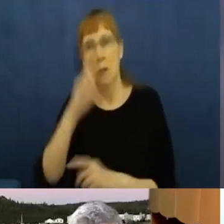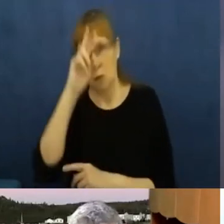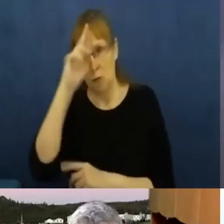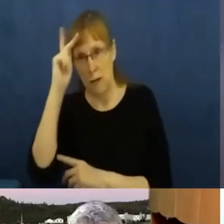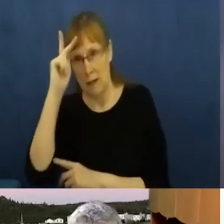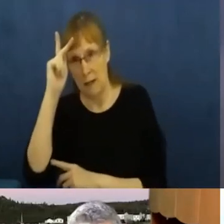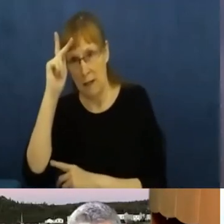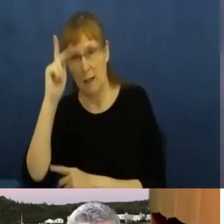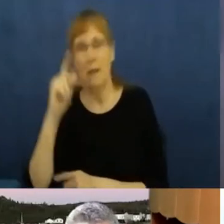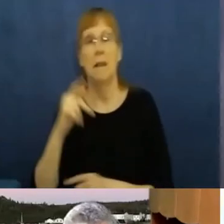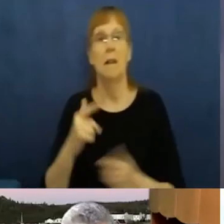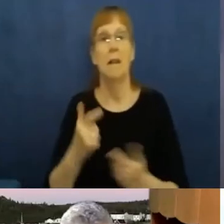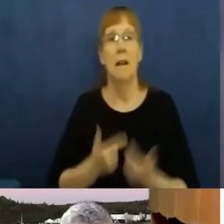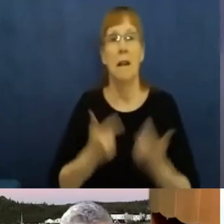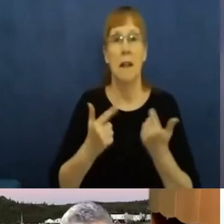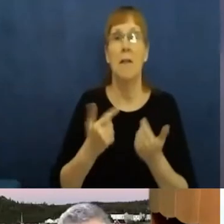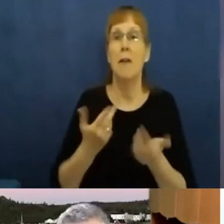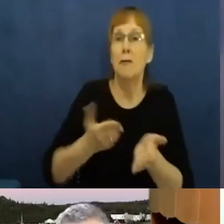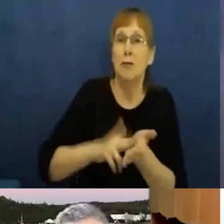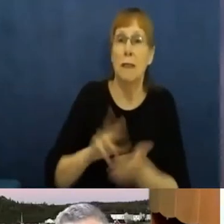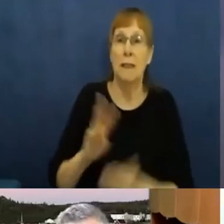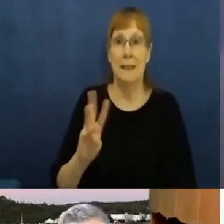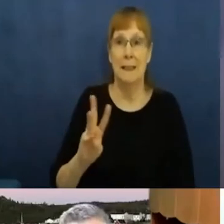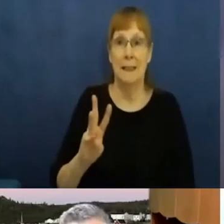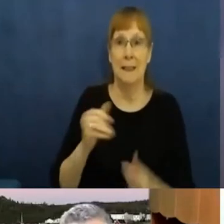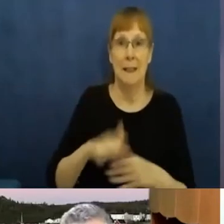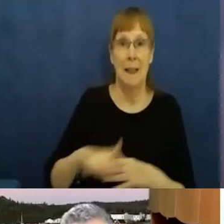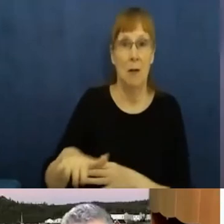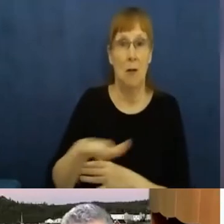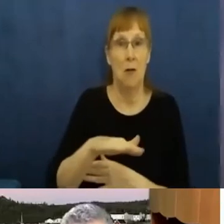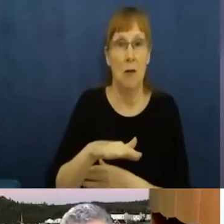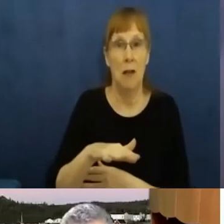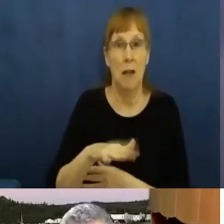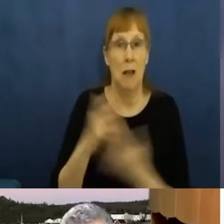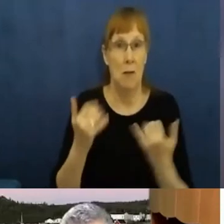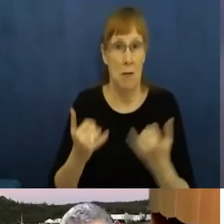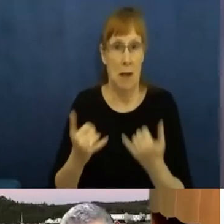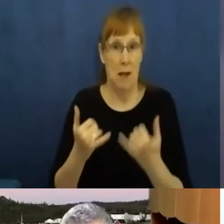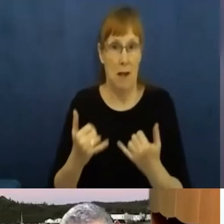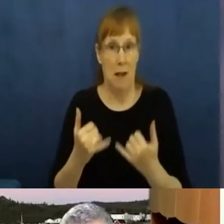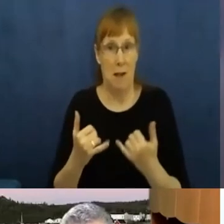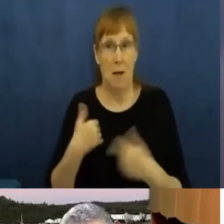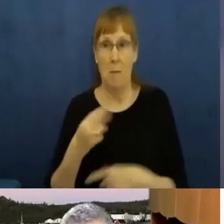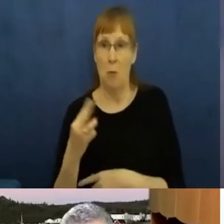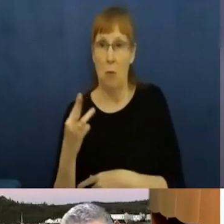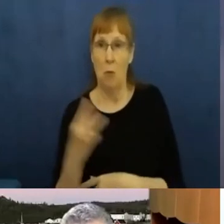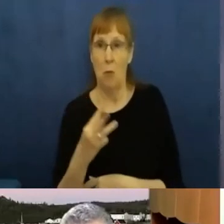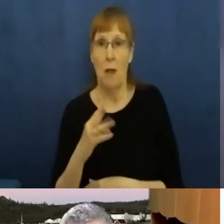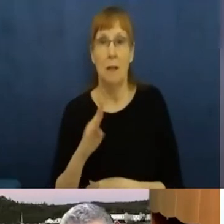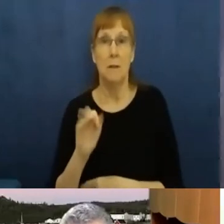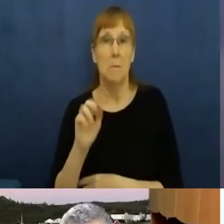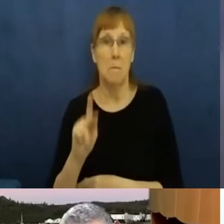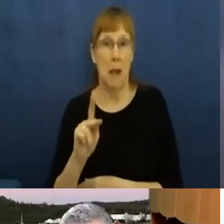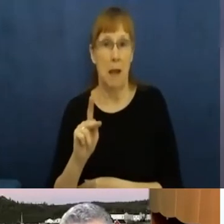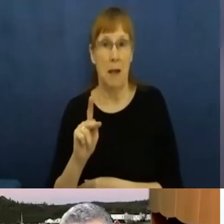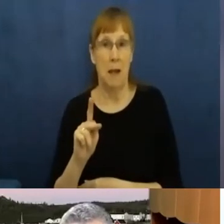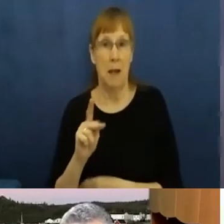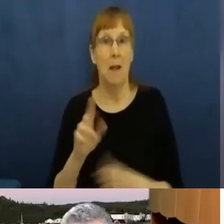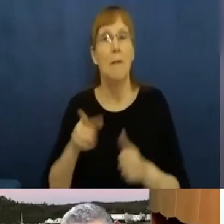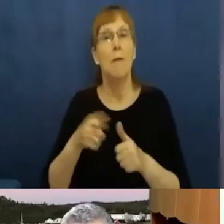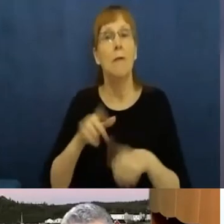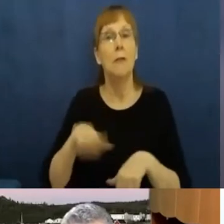territory. And that today I'm right on the West Bank First Nation territory in or around Kelowna. So